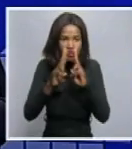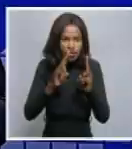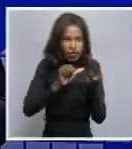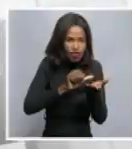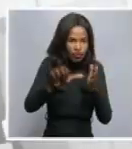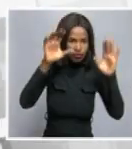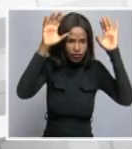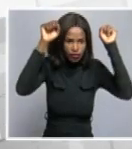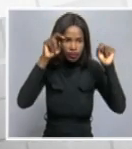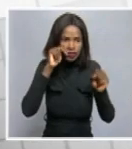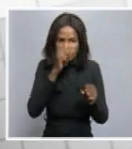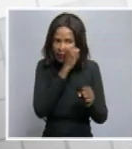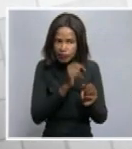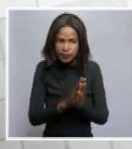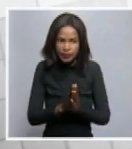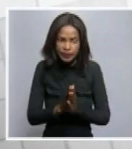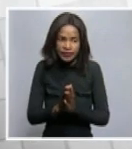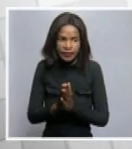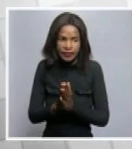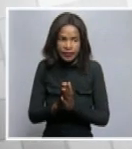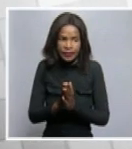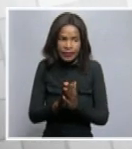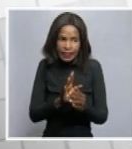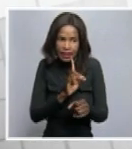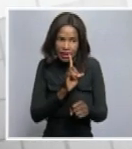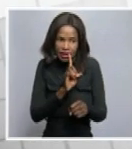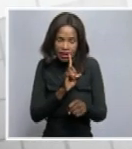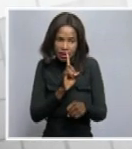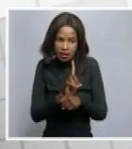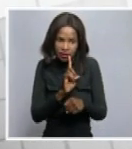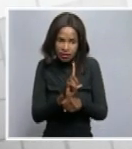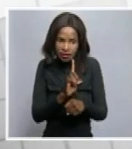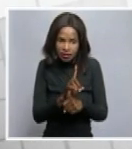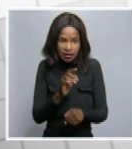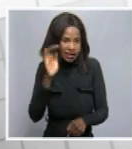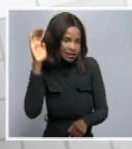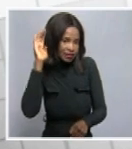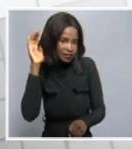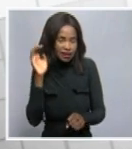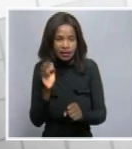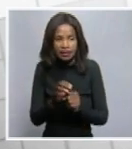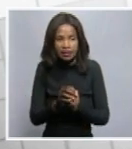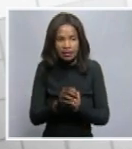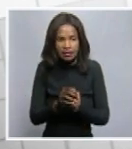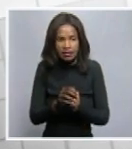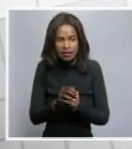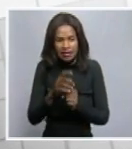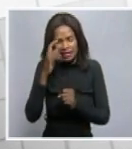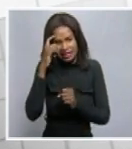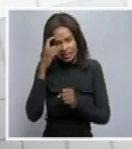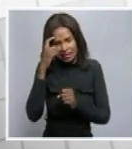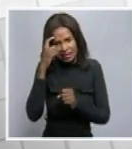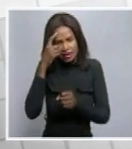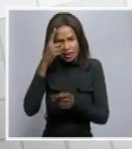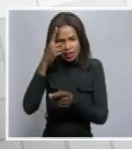First, when I listen to the, what I have listened, is that the Namibian government should have,